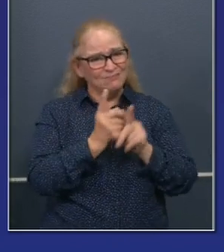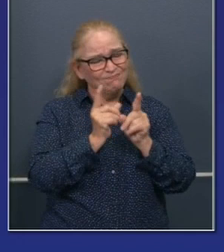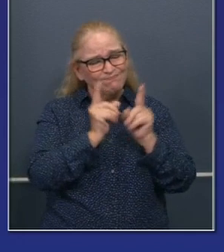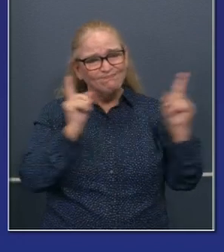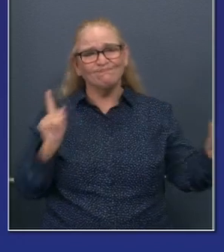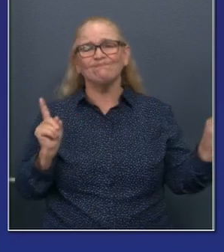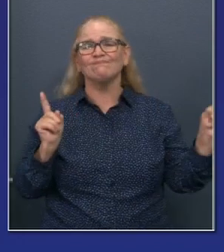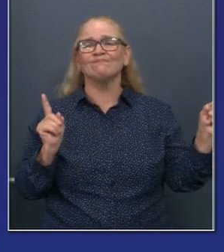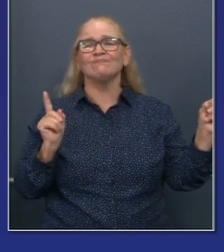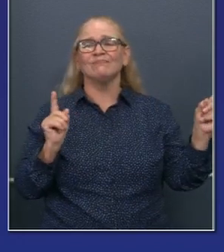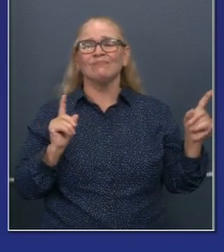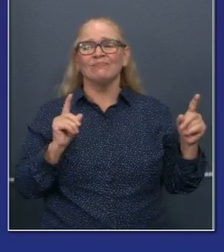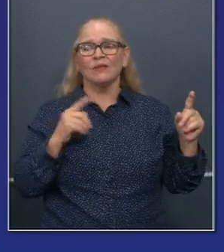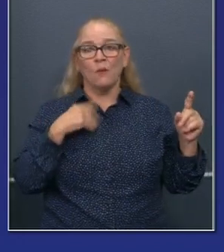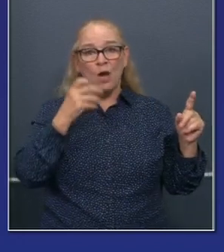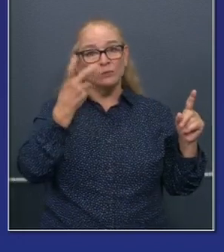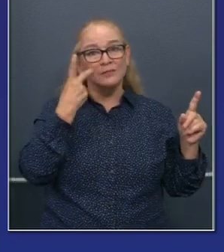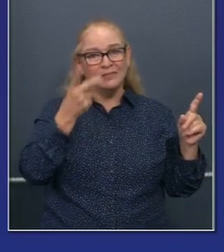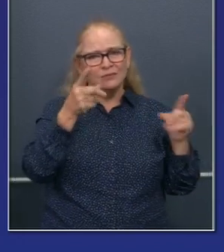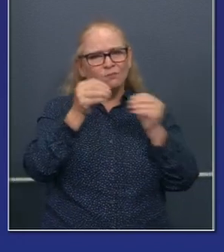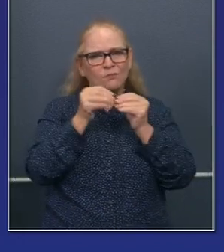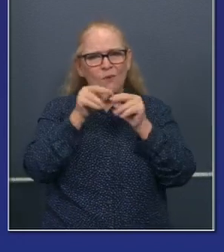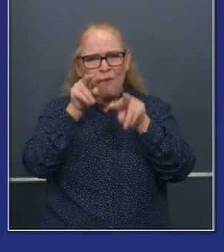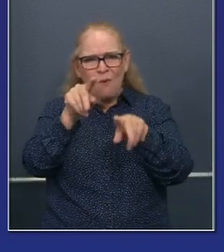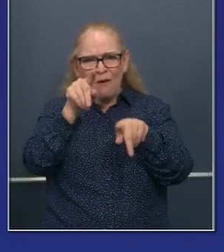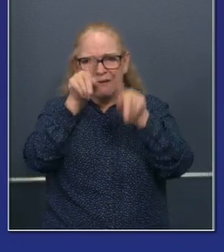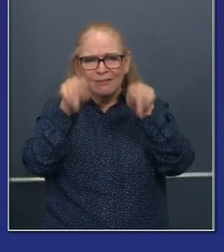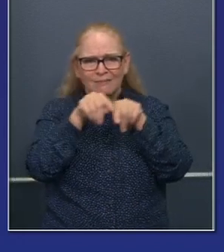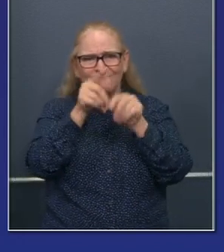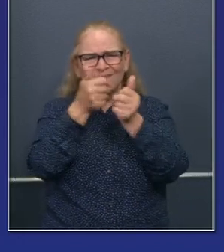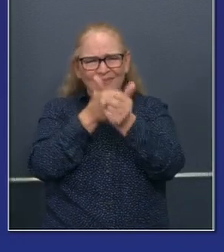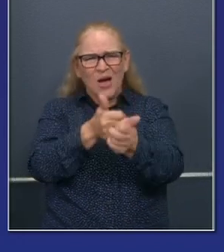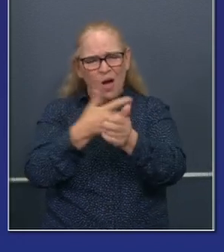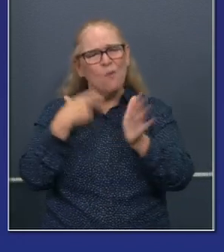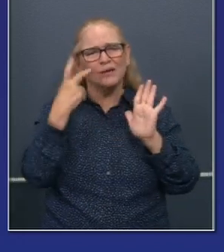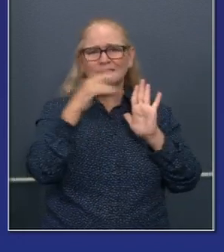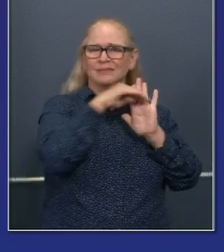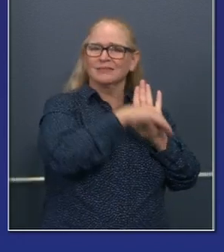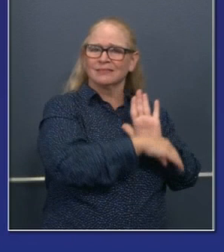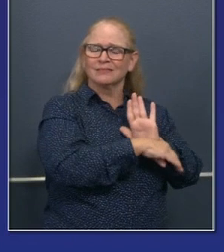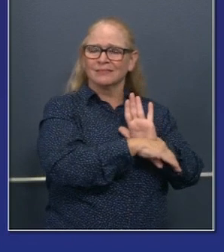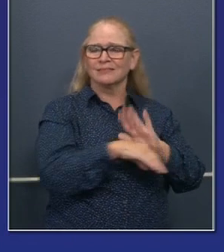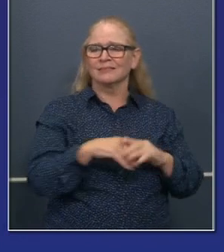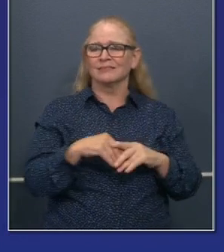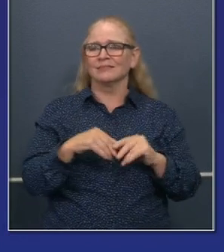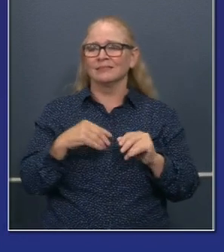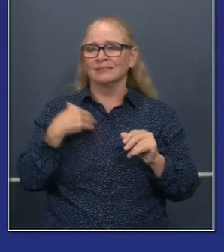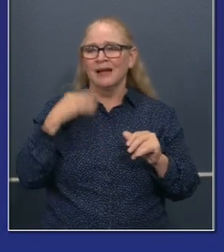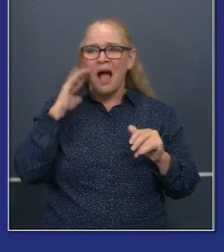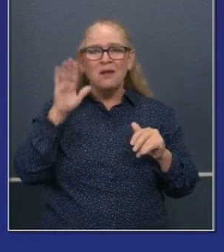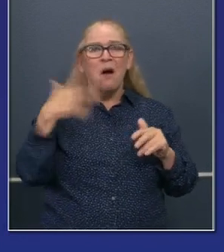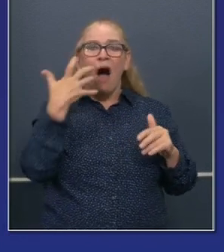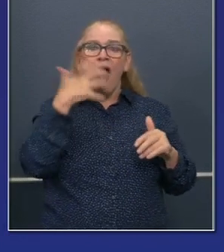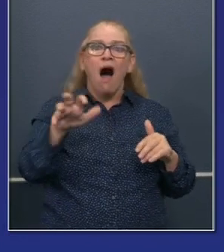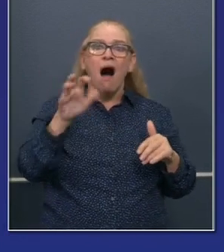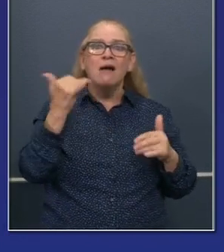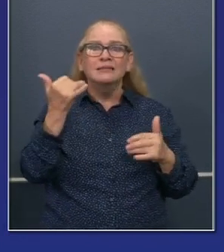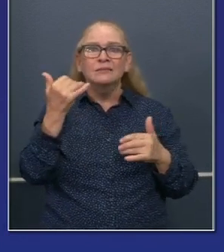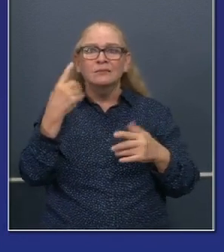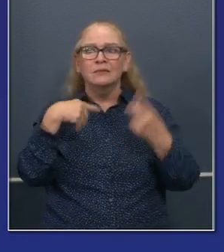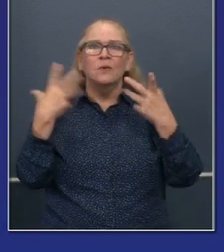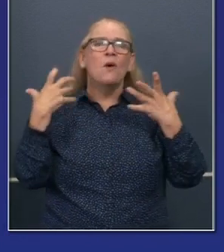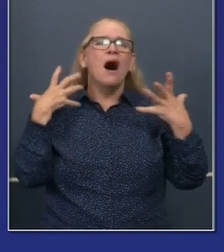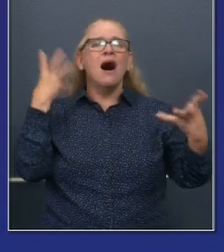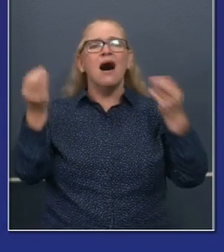want to see those numbers continue to go down as the temperatures go up. Try to avoid mixing. You know, I was saw the